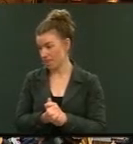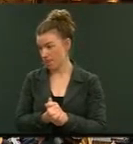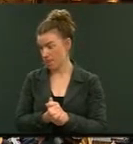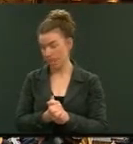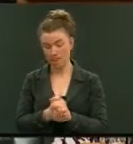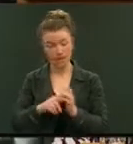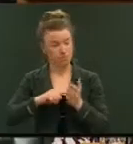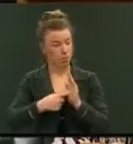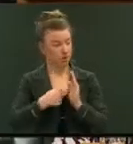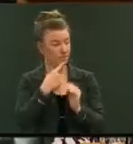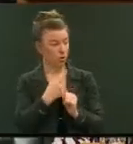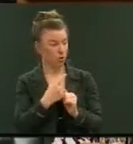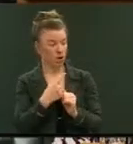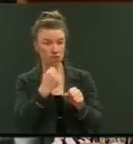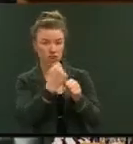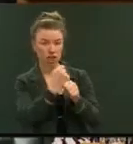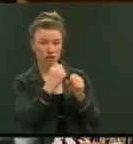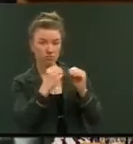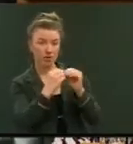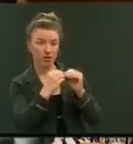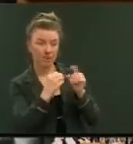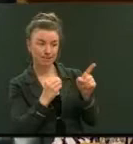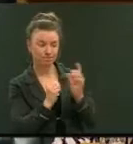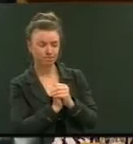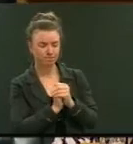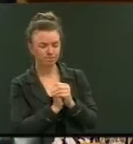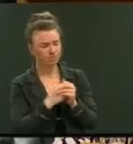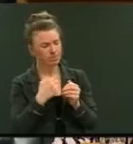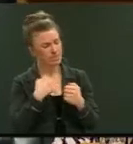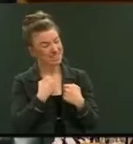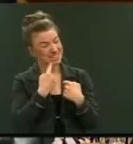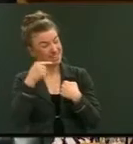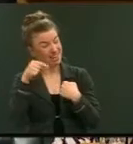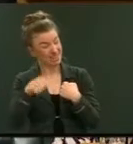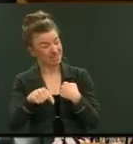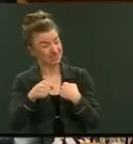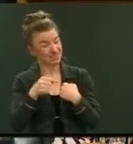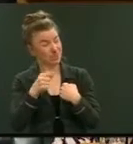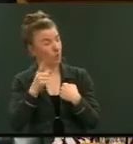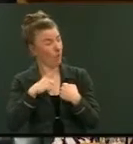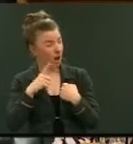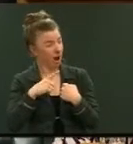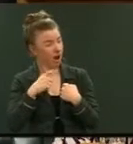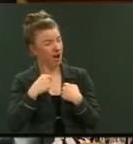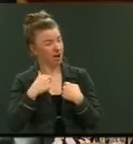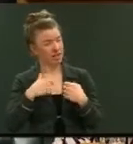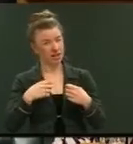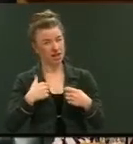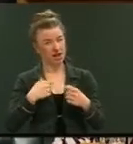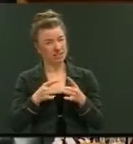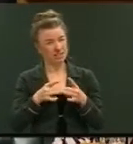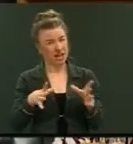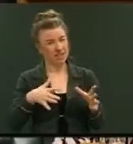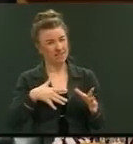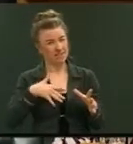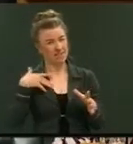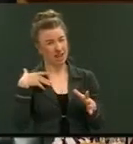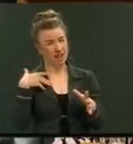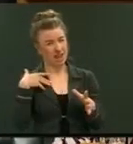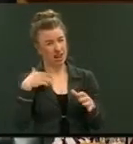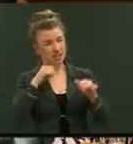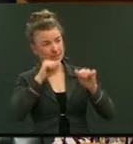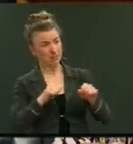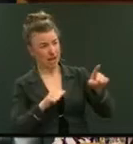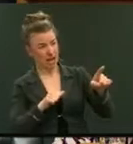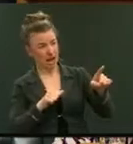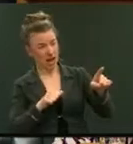Point of order, Honourable Gerry Brownlee. Mr Speaker, only make this comment because I think it's starting to feel like you are being dragged into